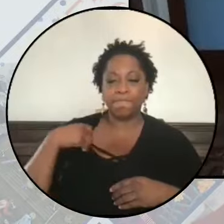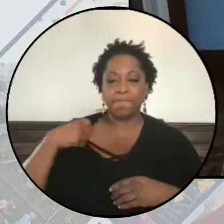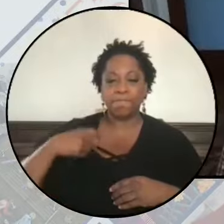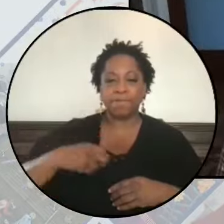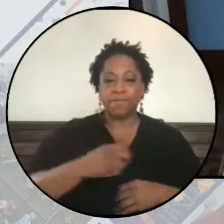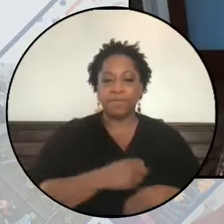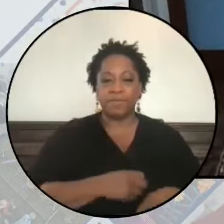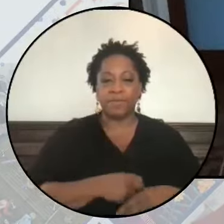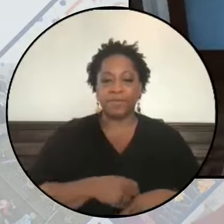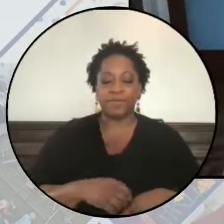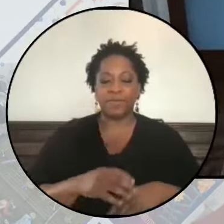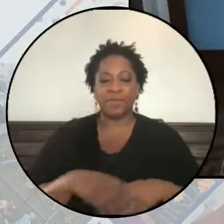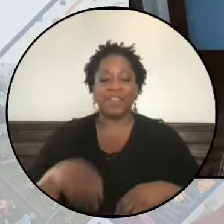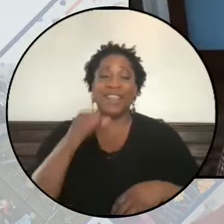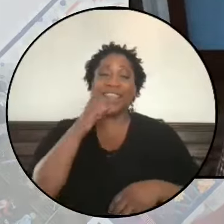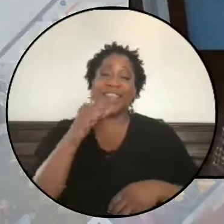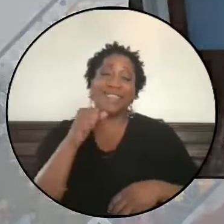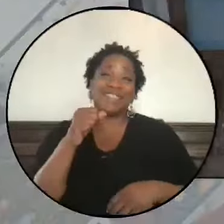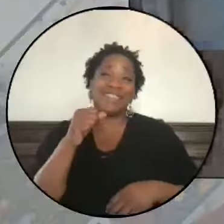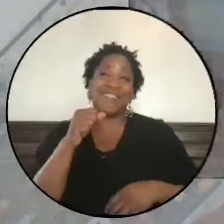That's not a particular